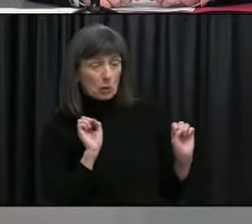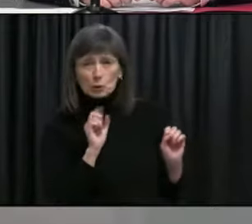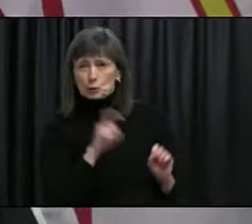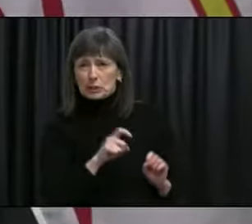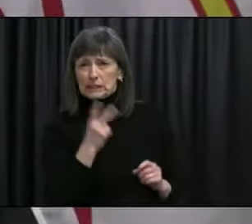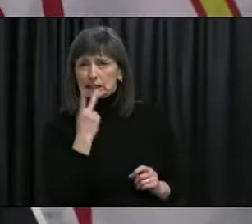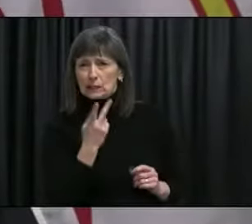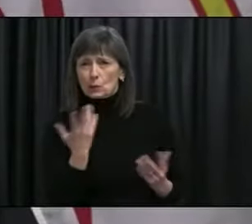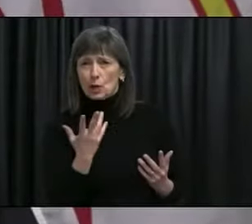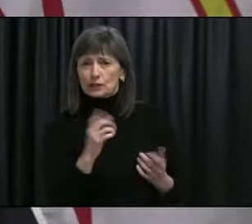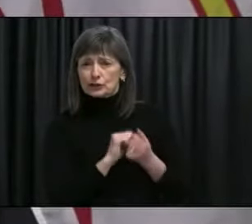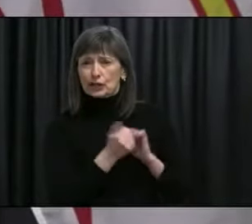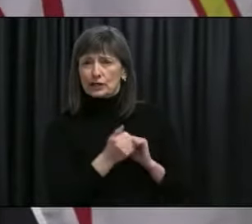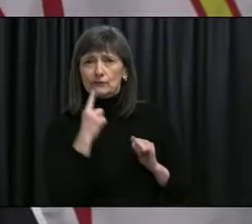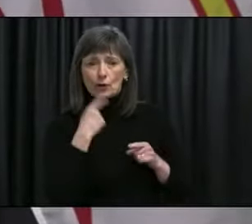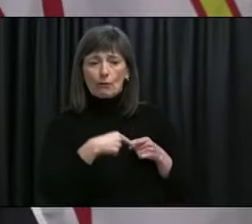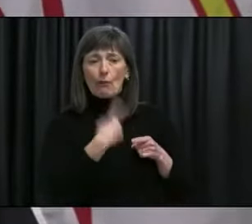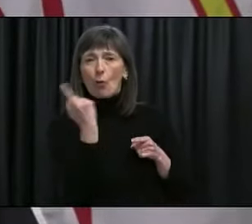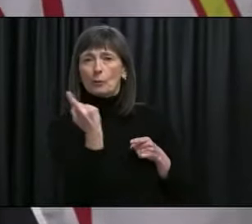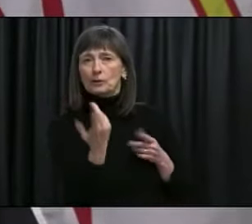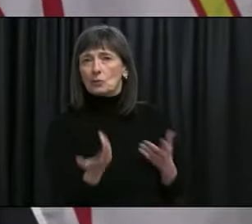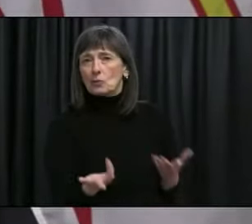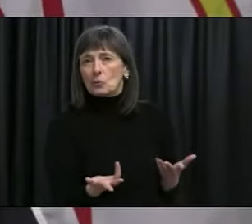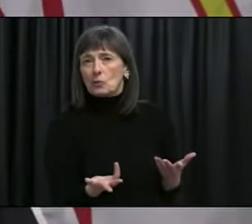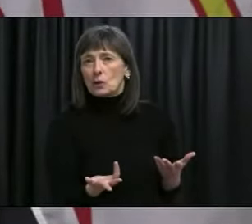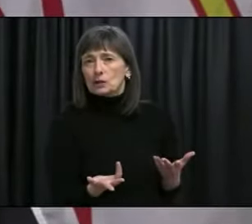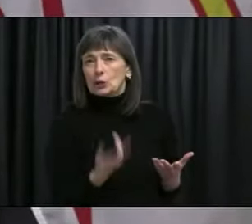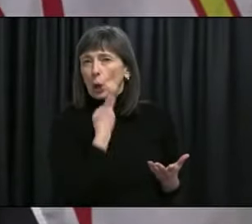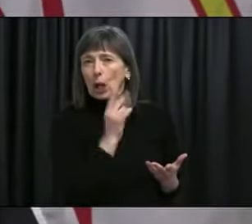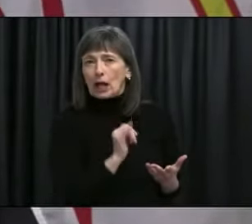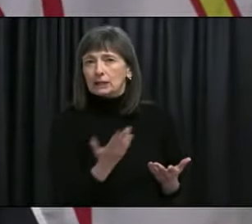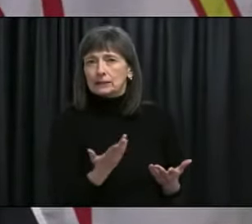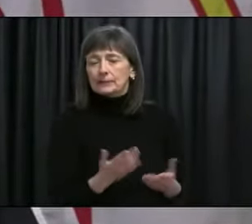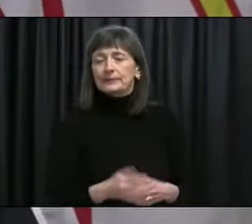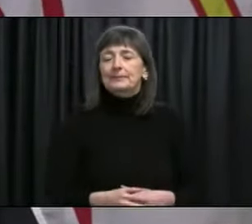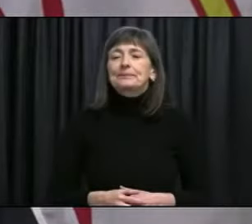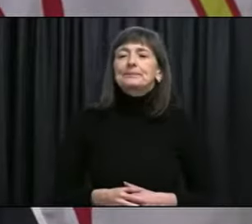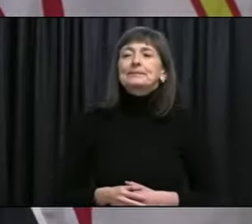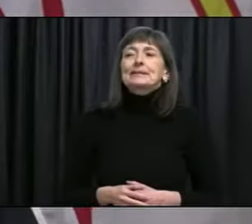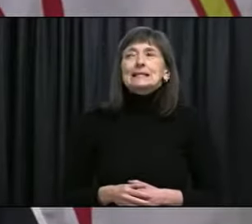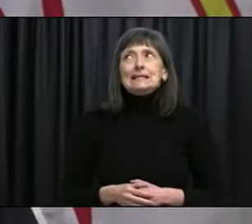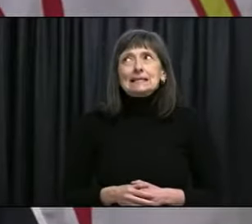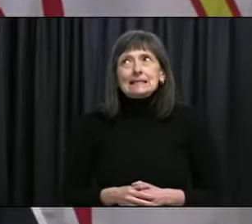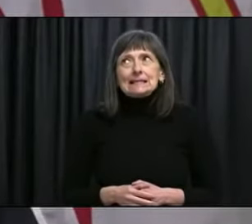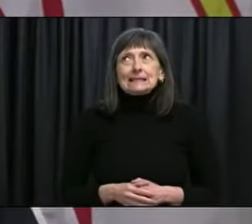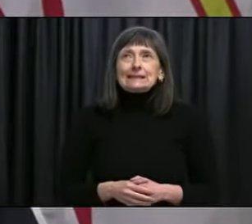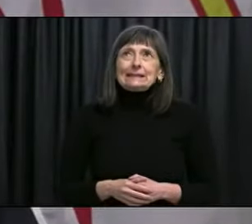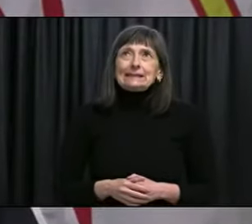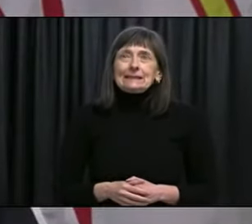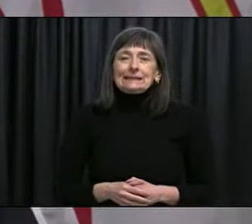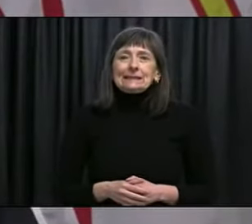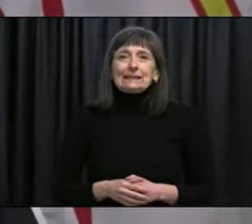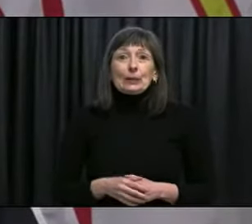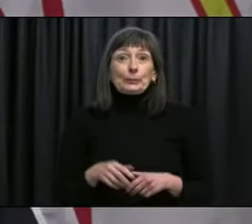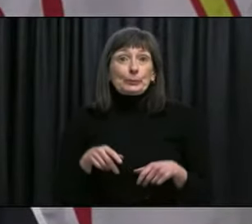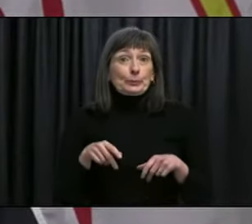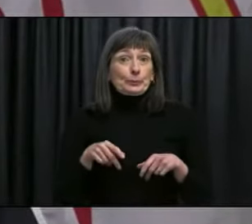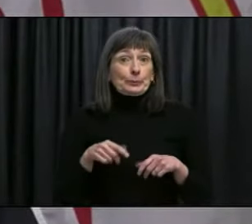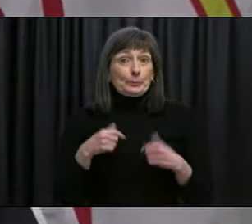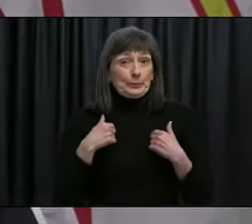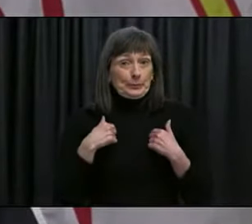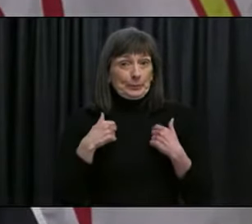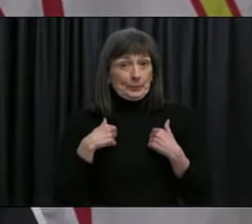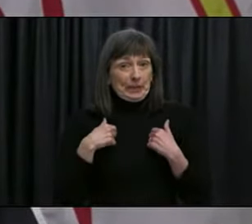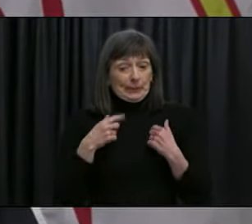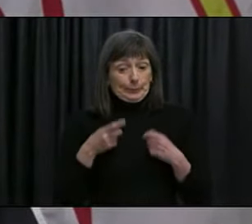Um, so for, um, I guess, first of all, allowing tourism is, is not